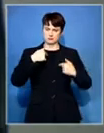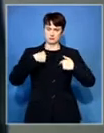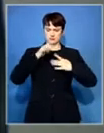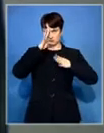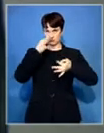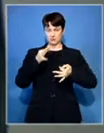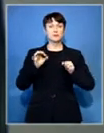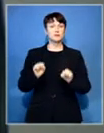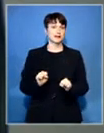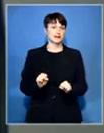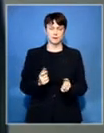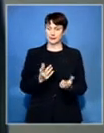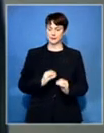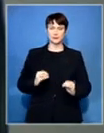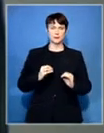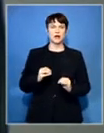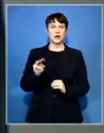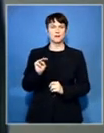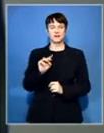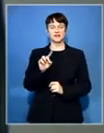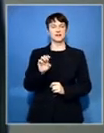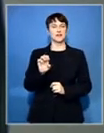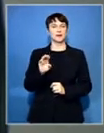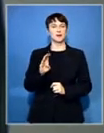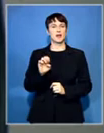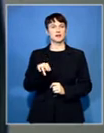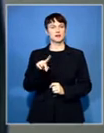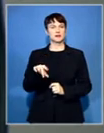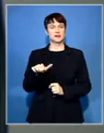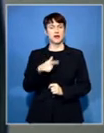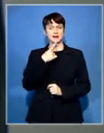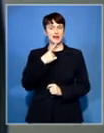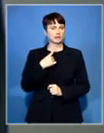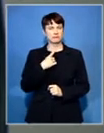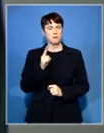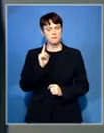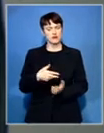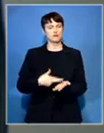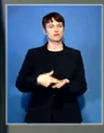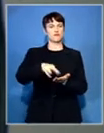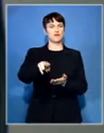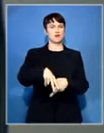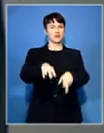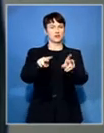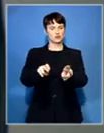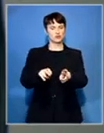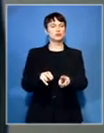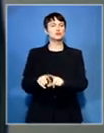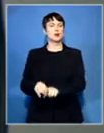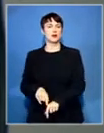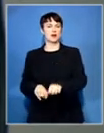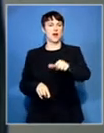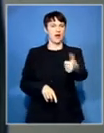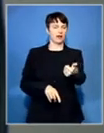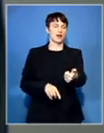If not, it may, as Mr Insebenza contended, consider referring the matter in terms of paragraph 5 of its terms of reference